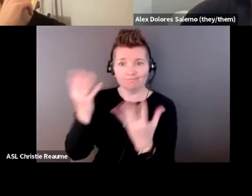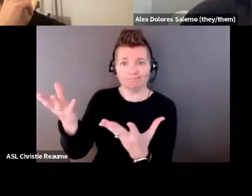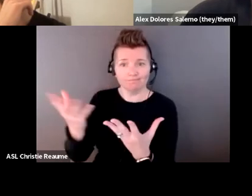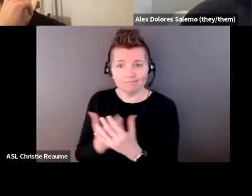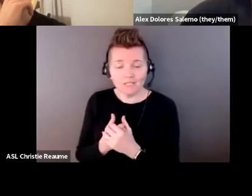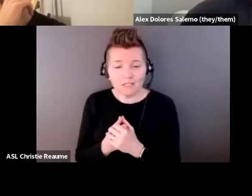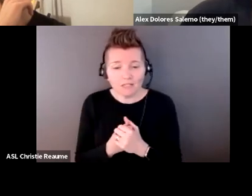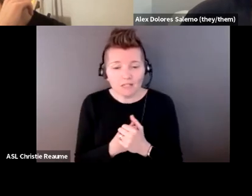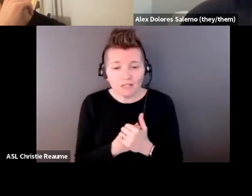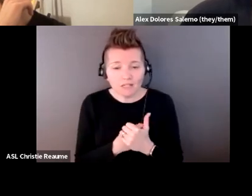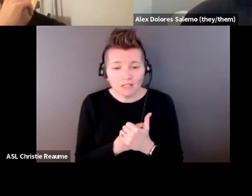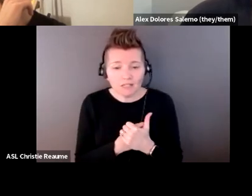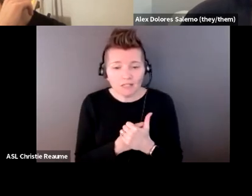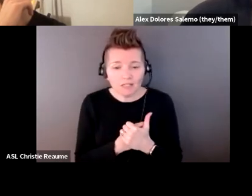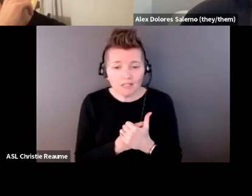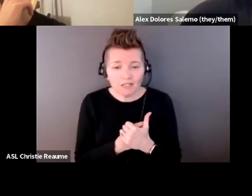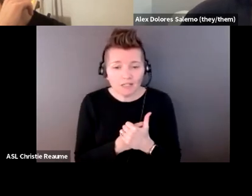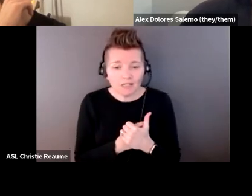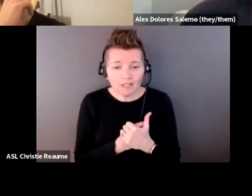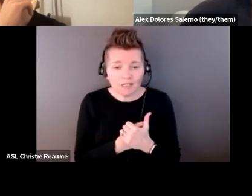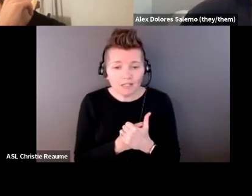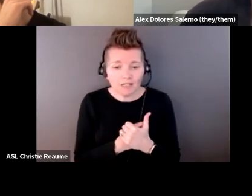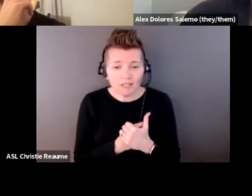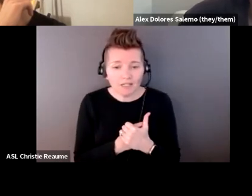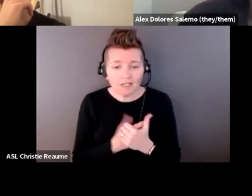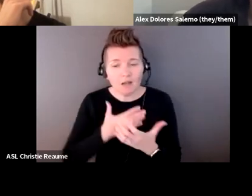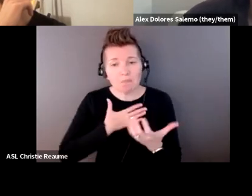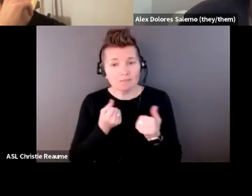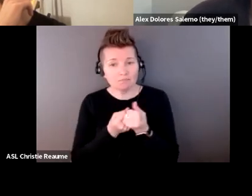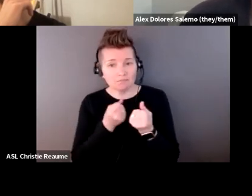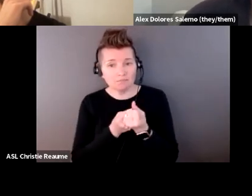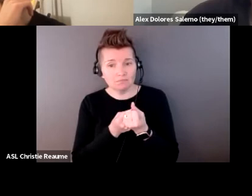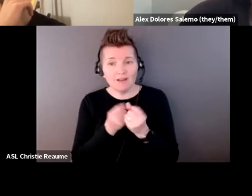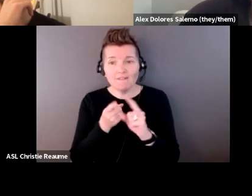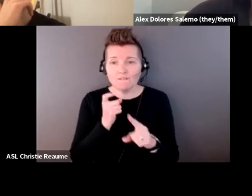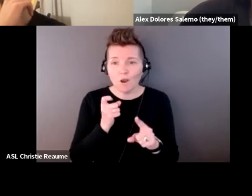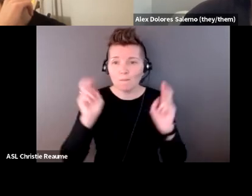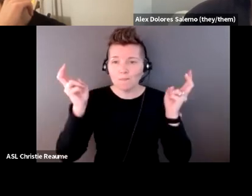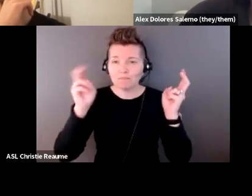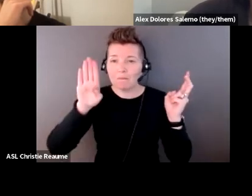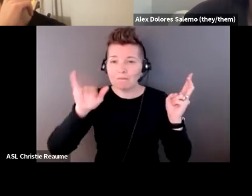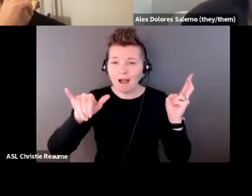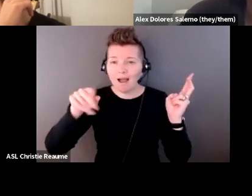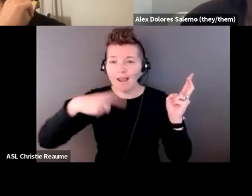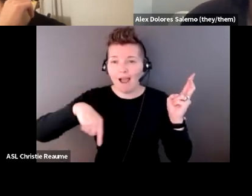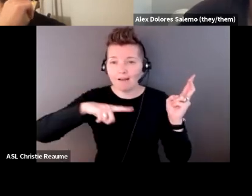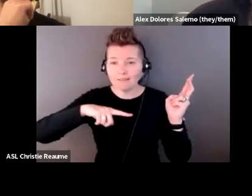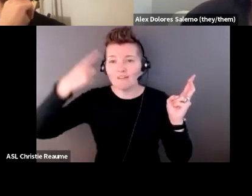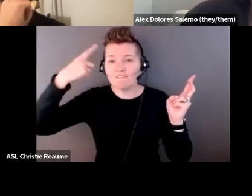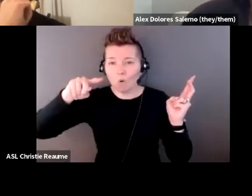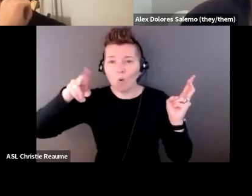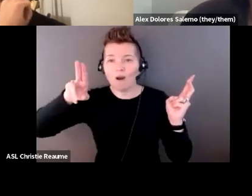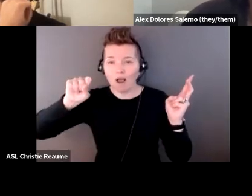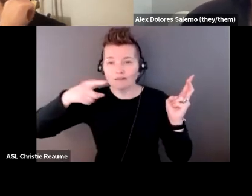my support for from like bias for us kind of events and where disabled